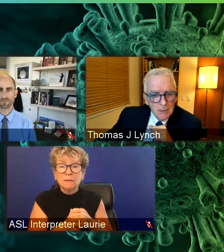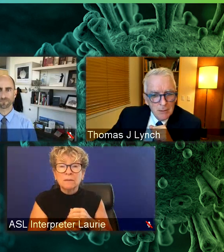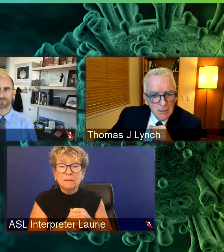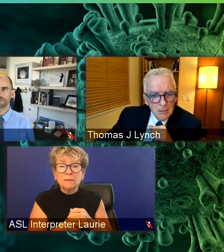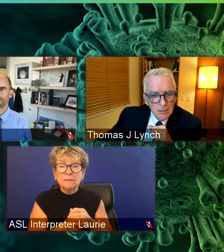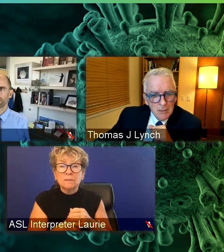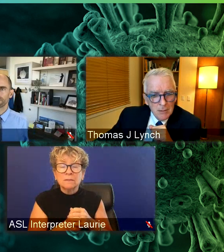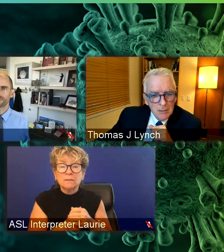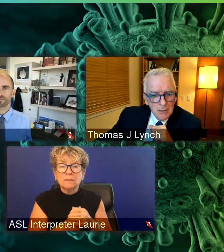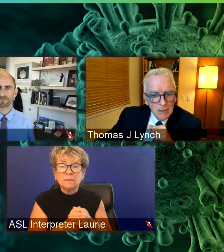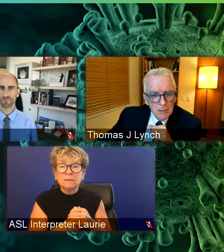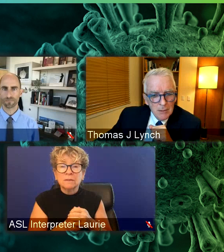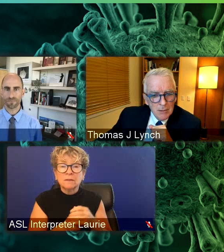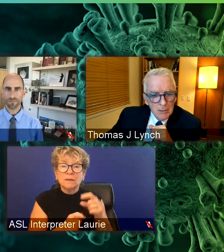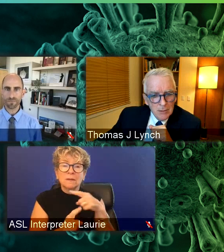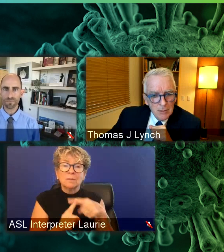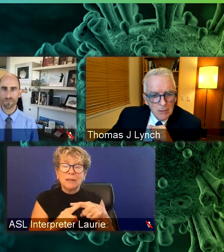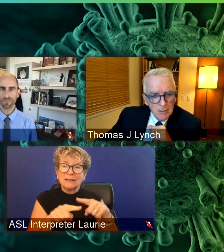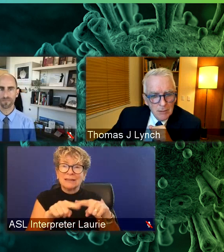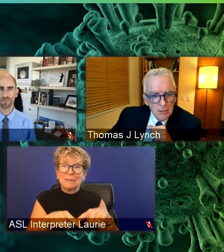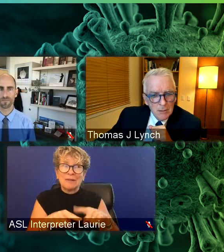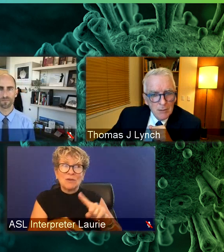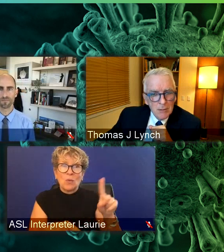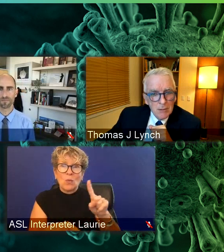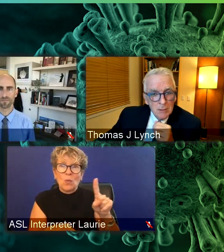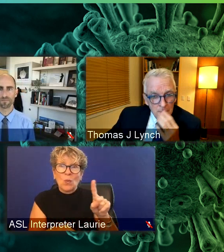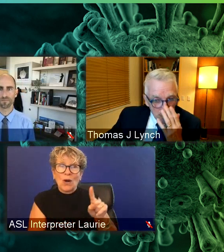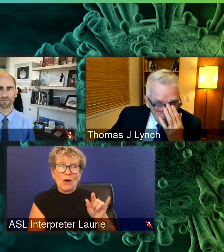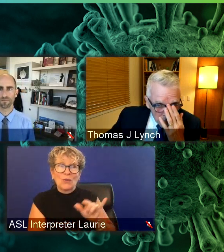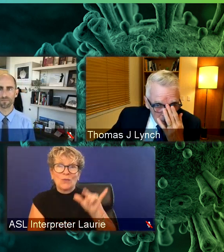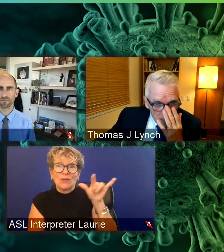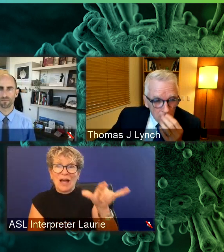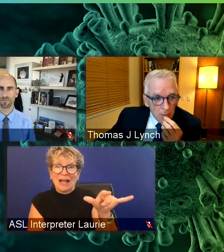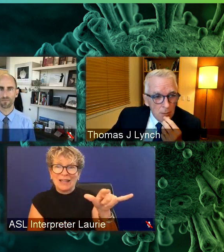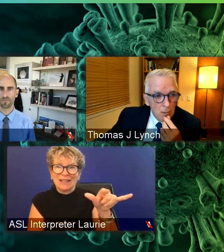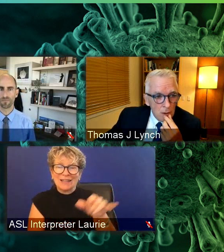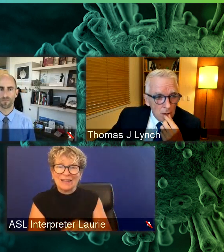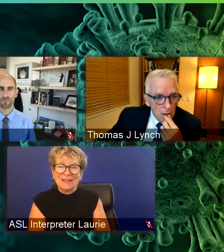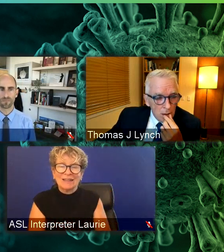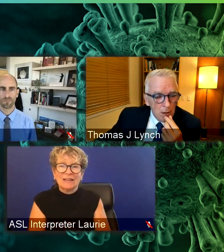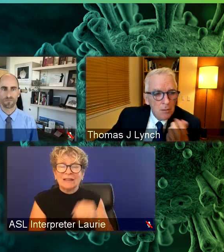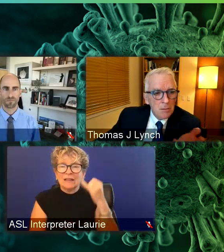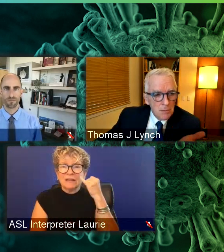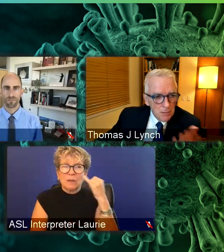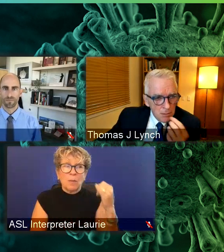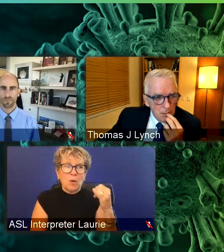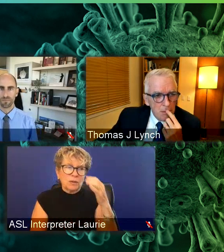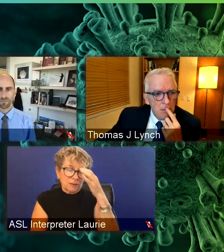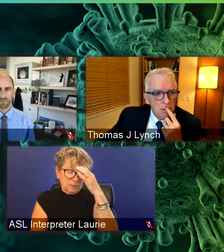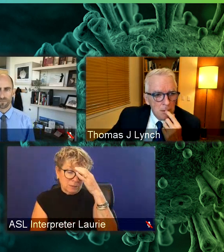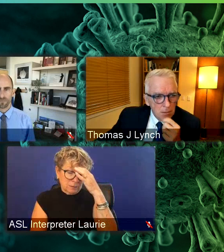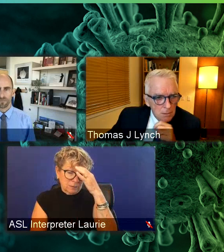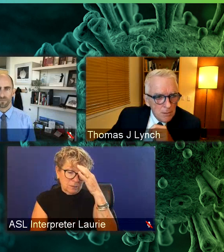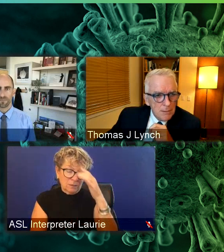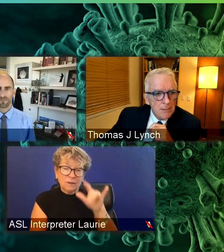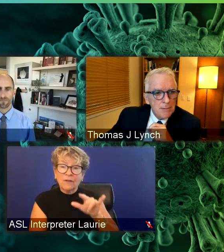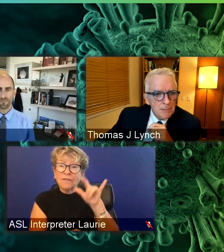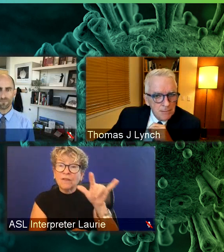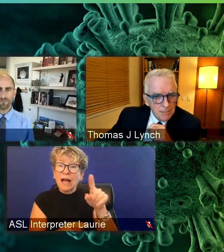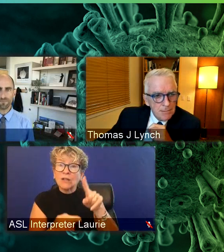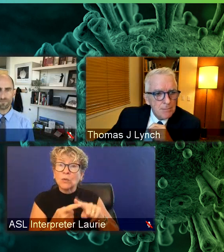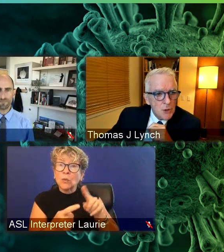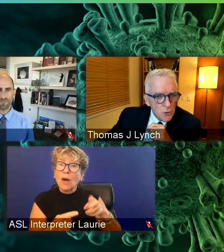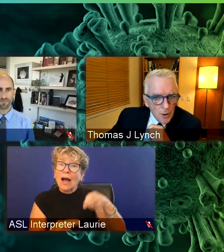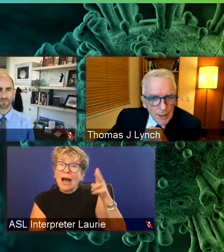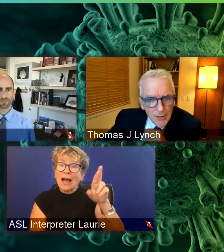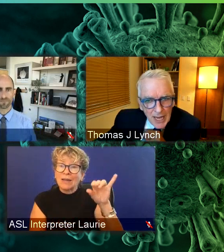But it also depends where you're flying to. I mean, if you're going into a higher risk area, that would be the other consideration to think about.